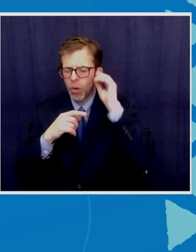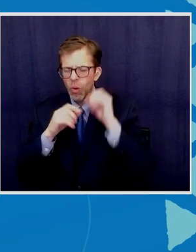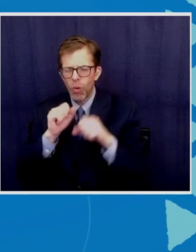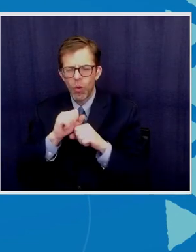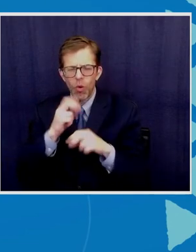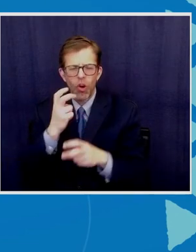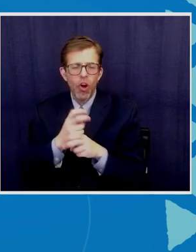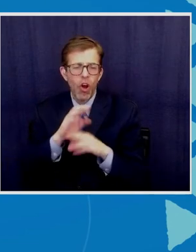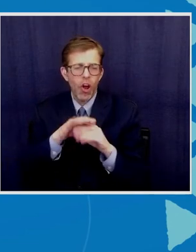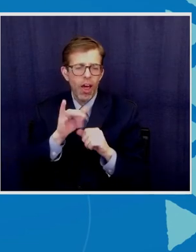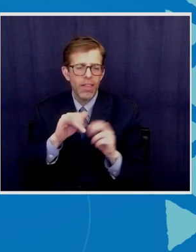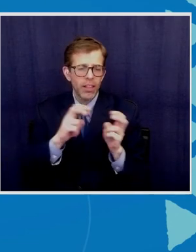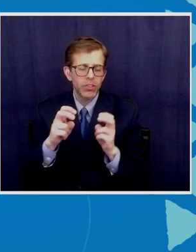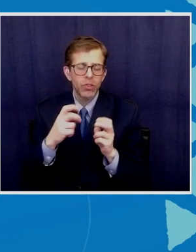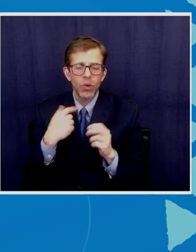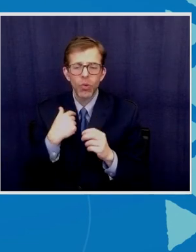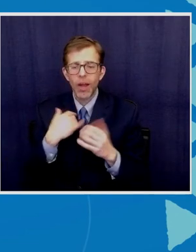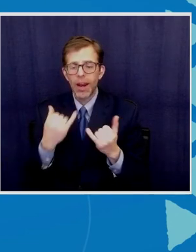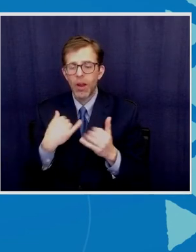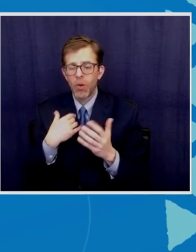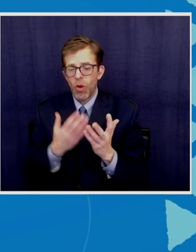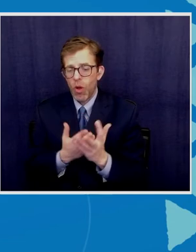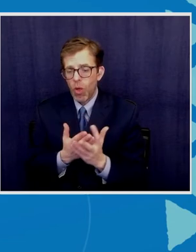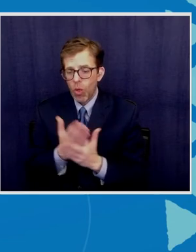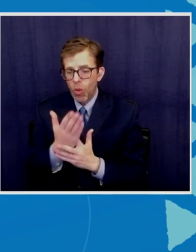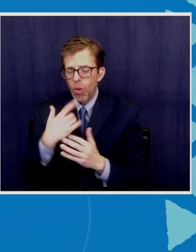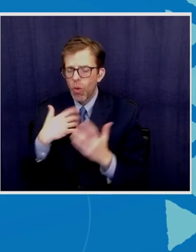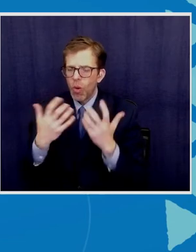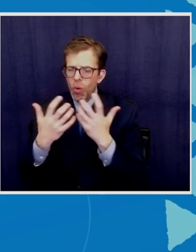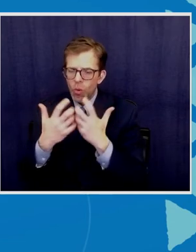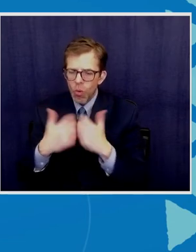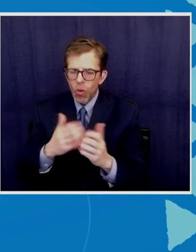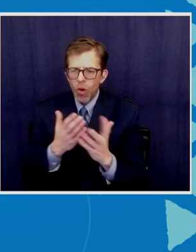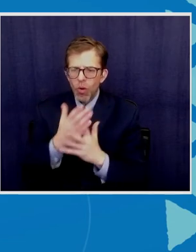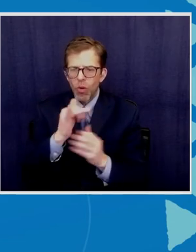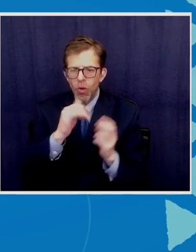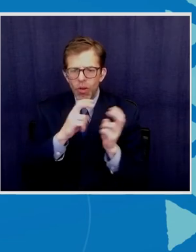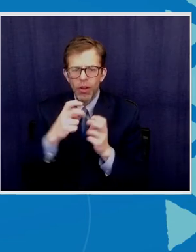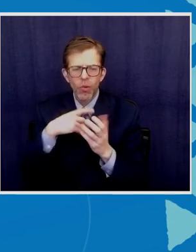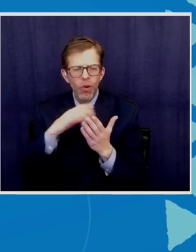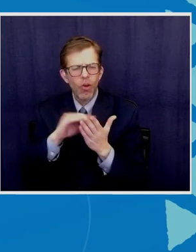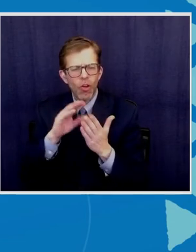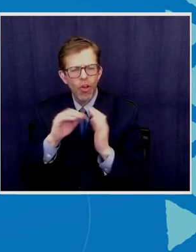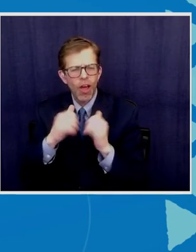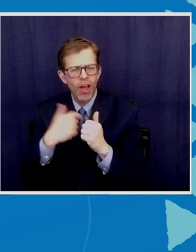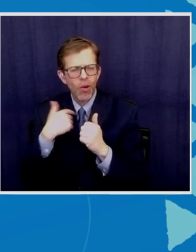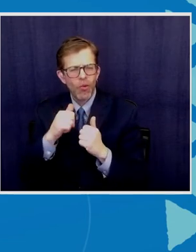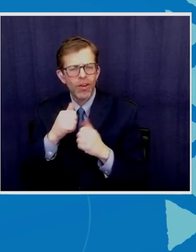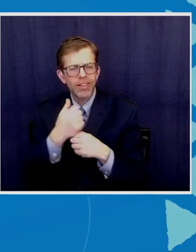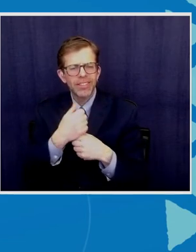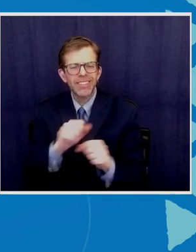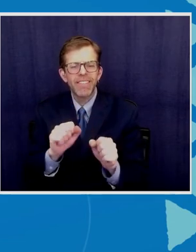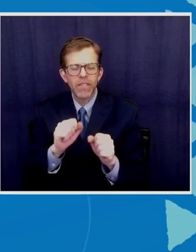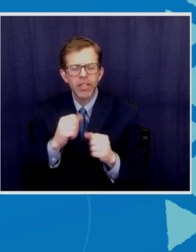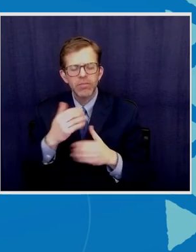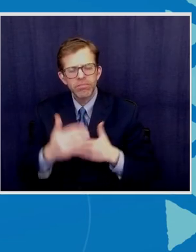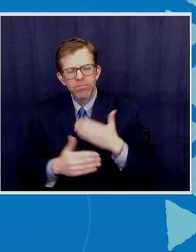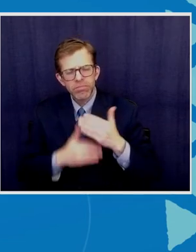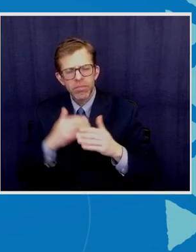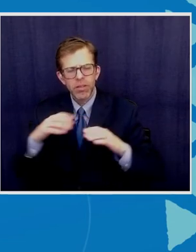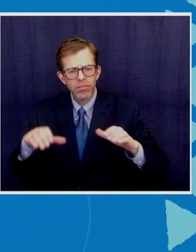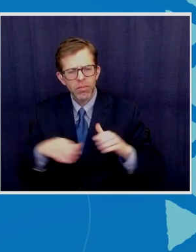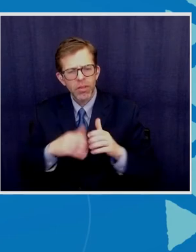and now that we've gotten through it we've we've worked out through a lot of those issues we've learned about how we can safely do conduct underway